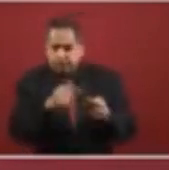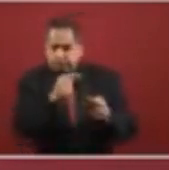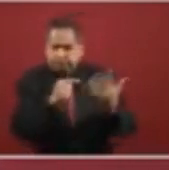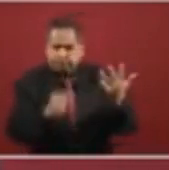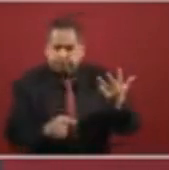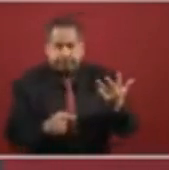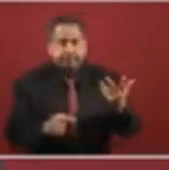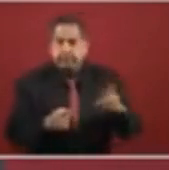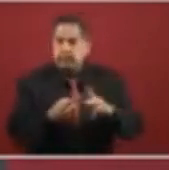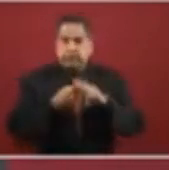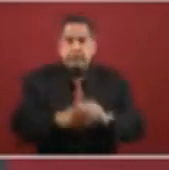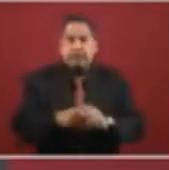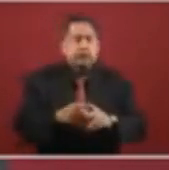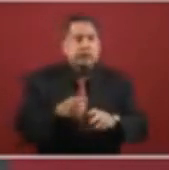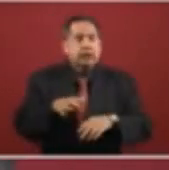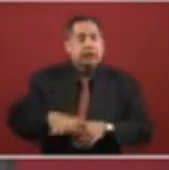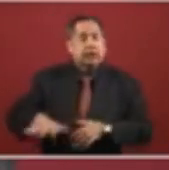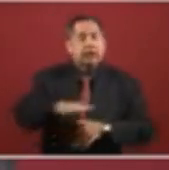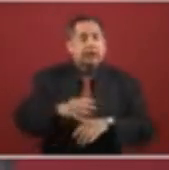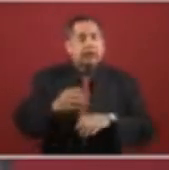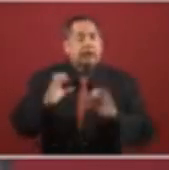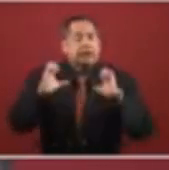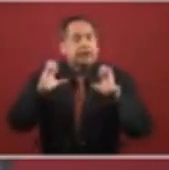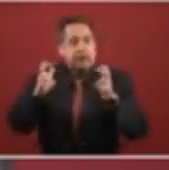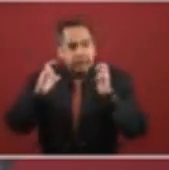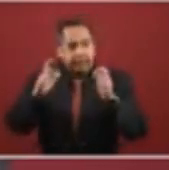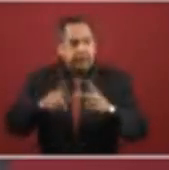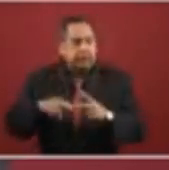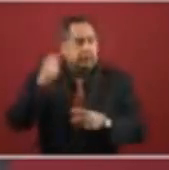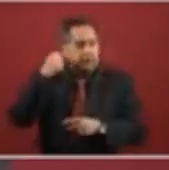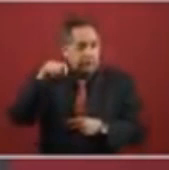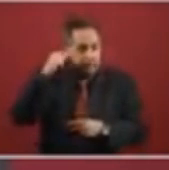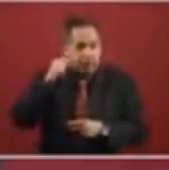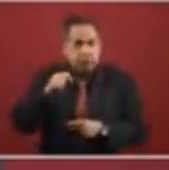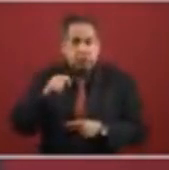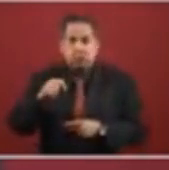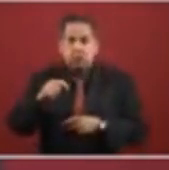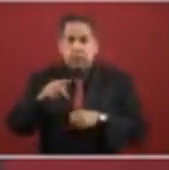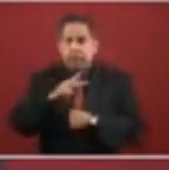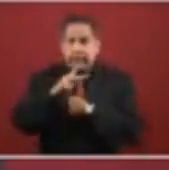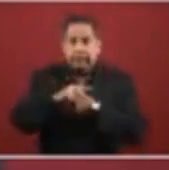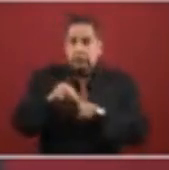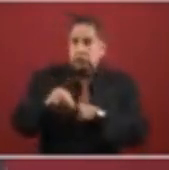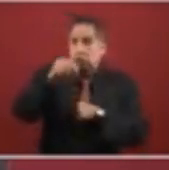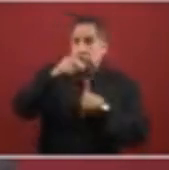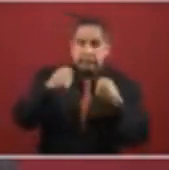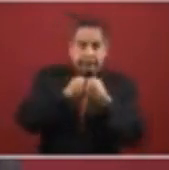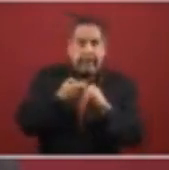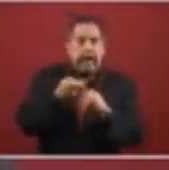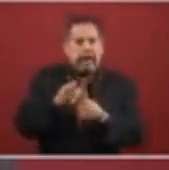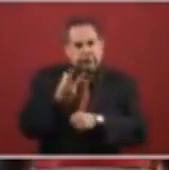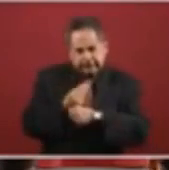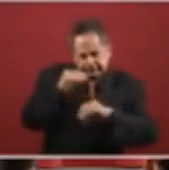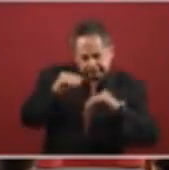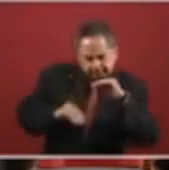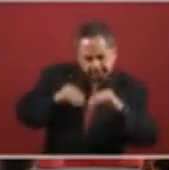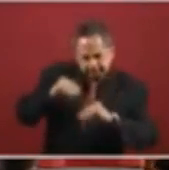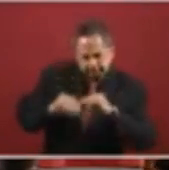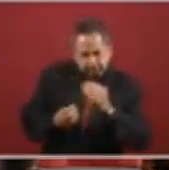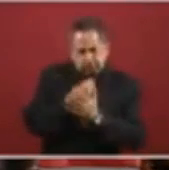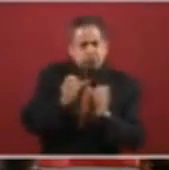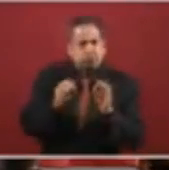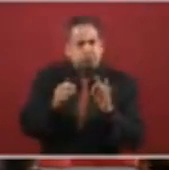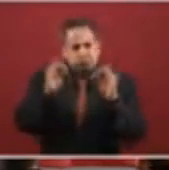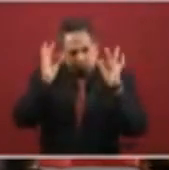initiated in the state of Chappas and other places. So President